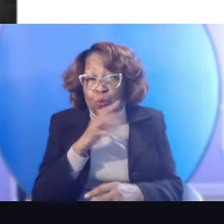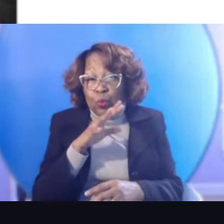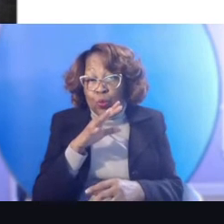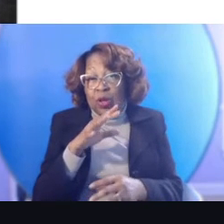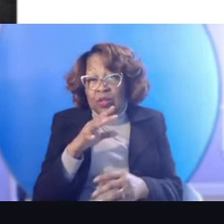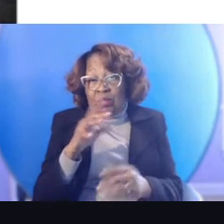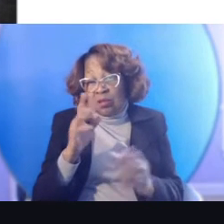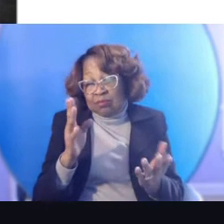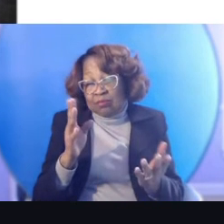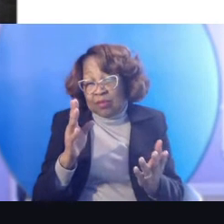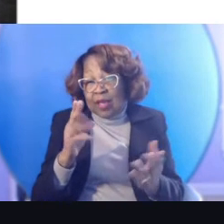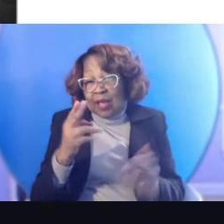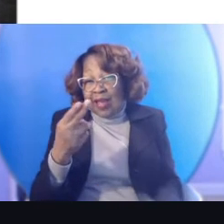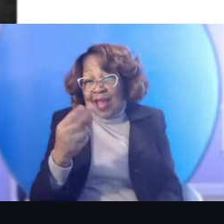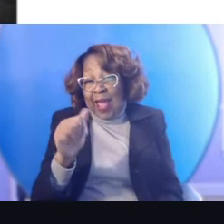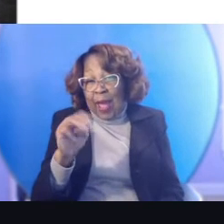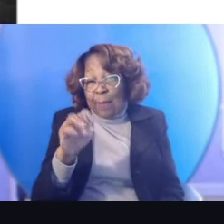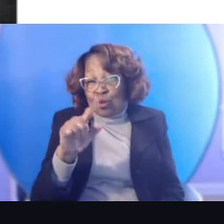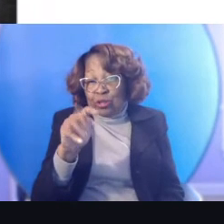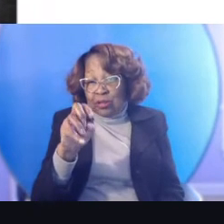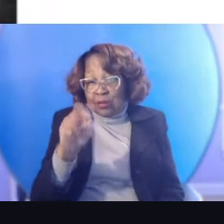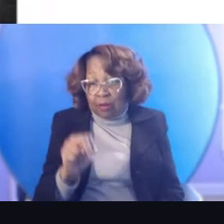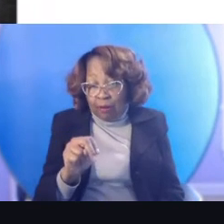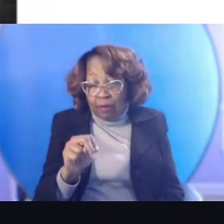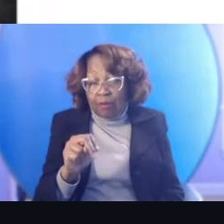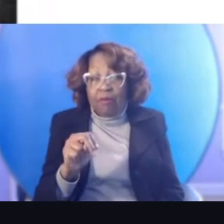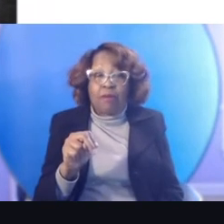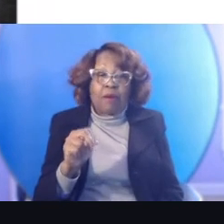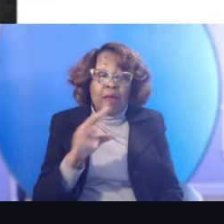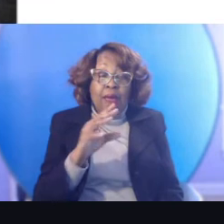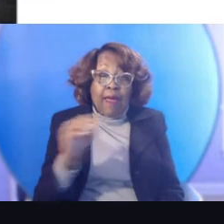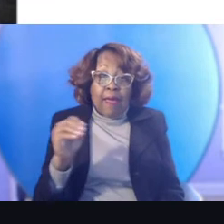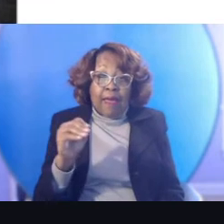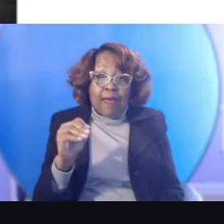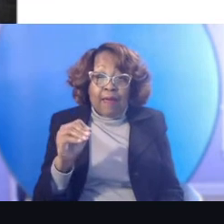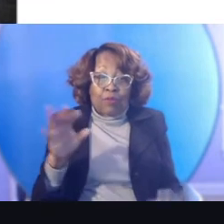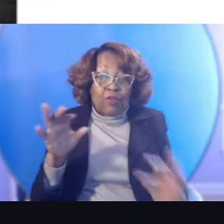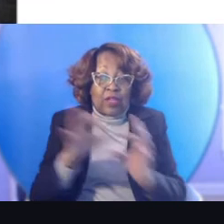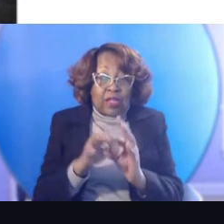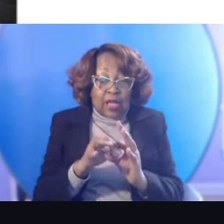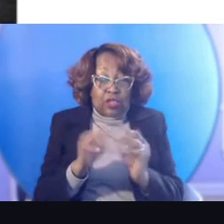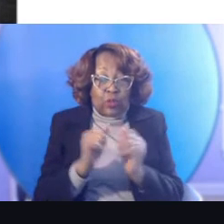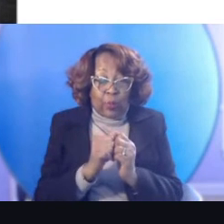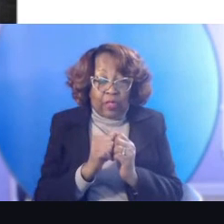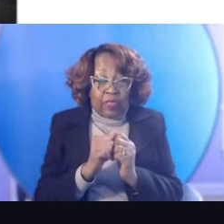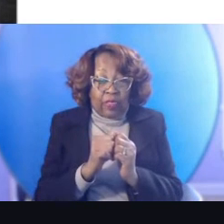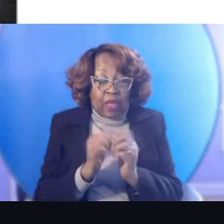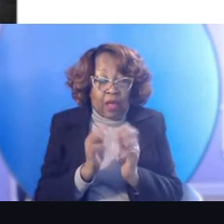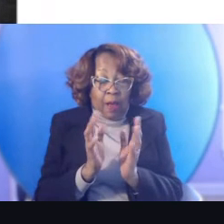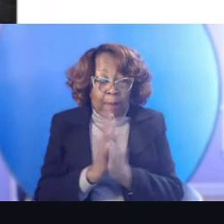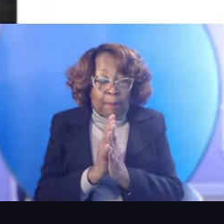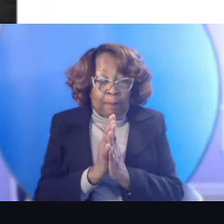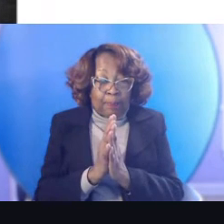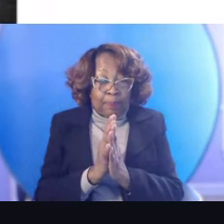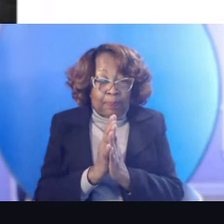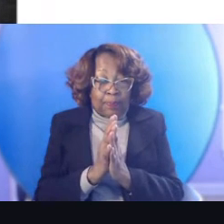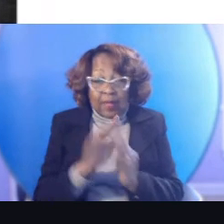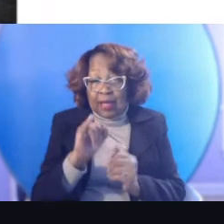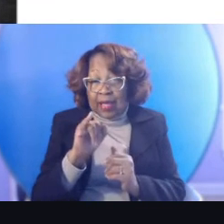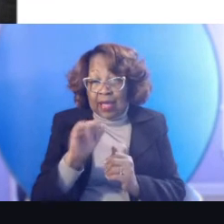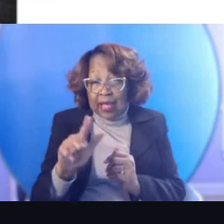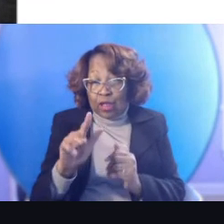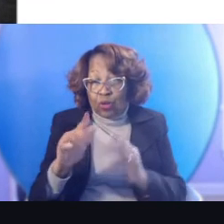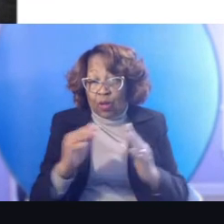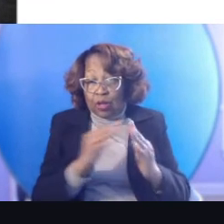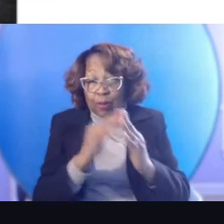Broadway cast of Hamilton and on Station 19. And then we've connected with, uh, Illinois communities